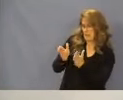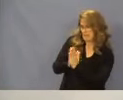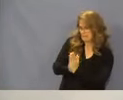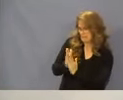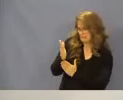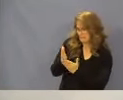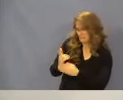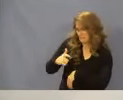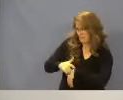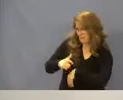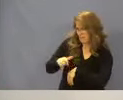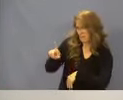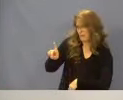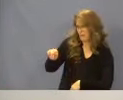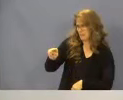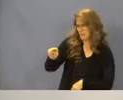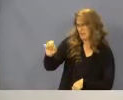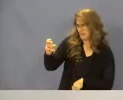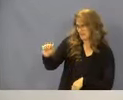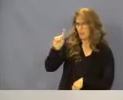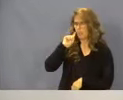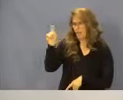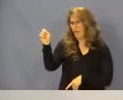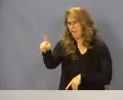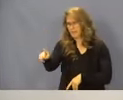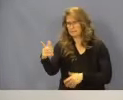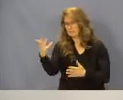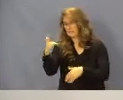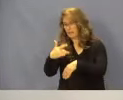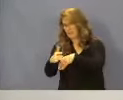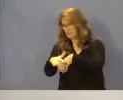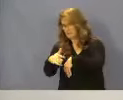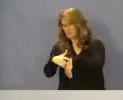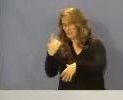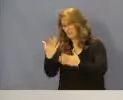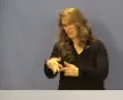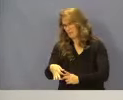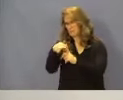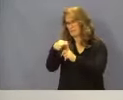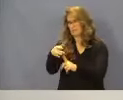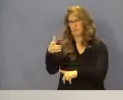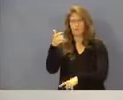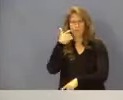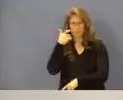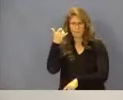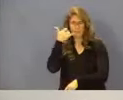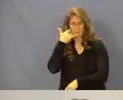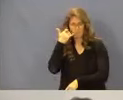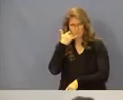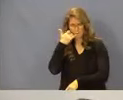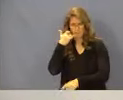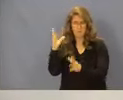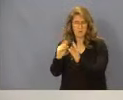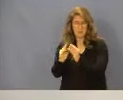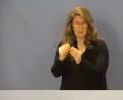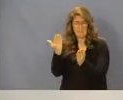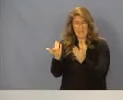times, Dinesha will, that we would be available for a special phone call meeting that may happen over the